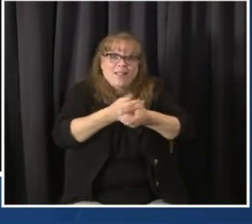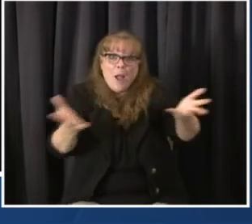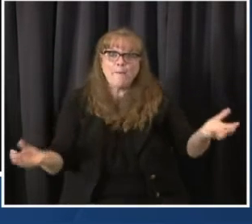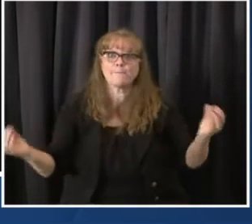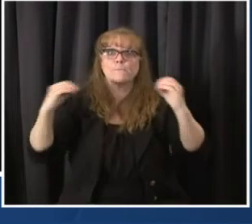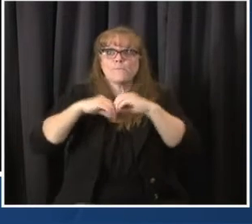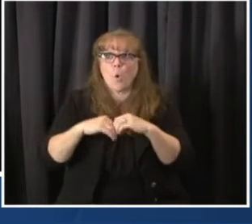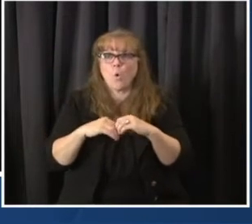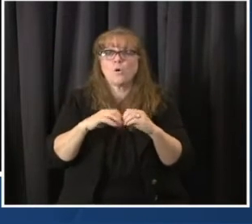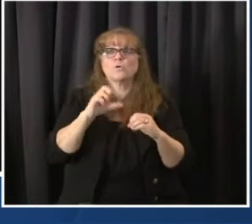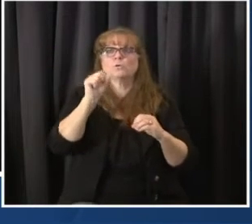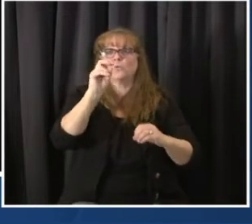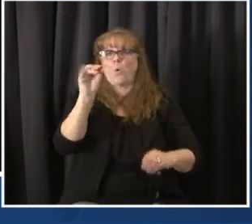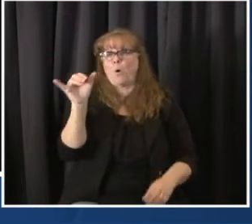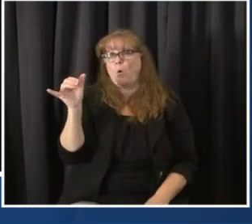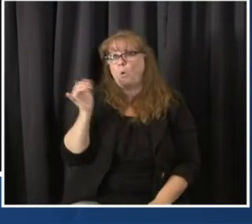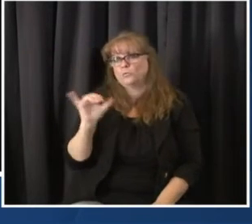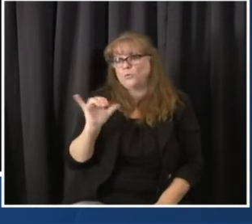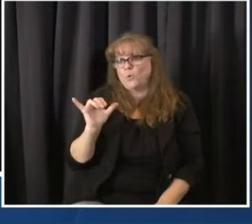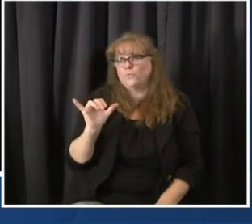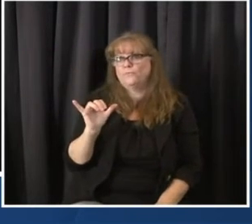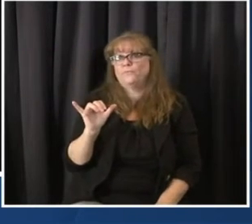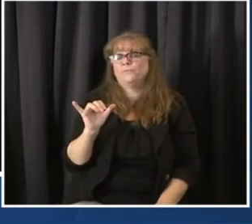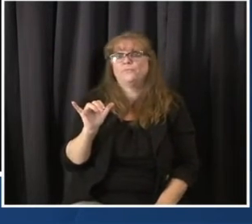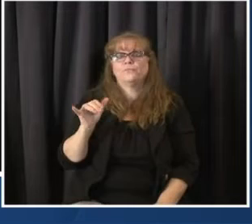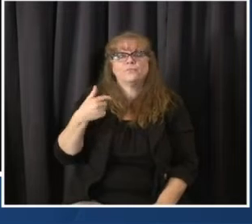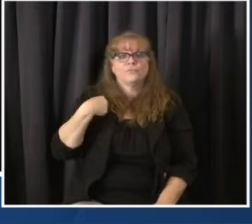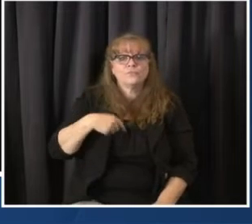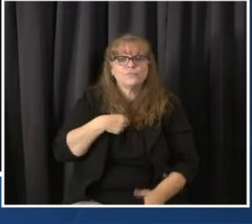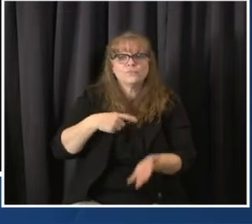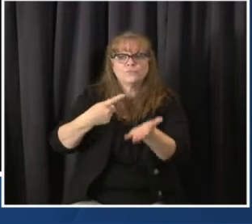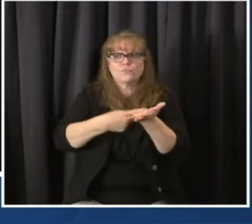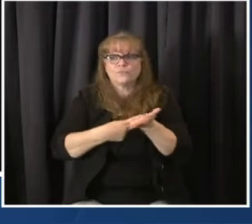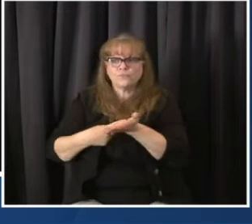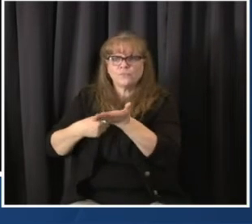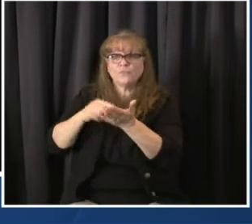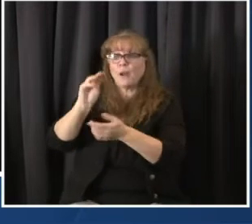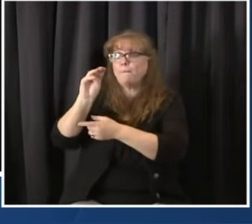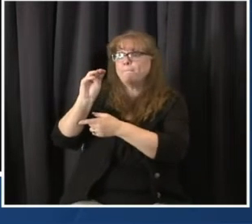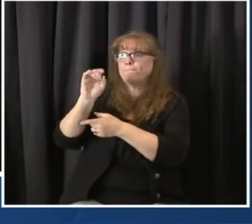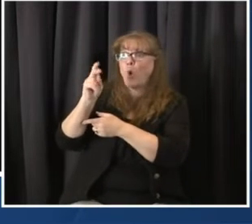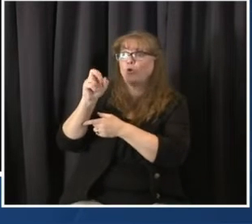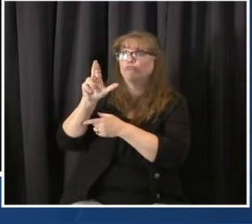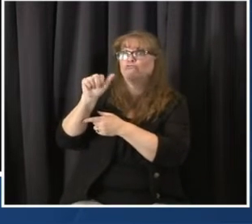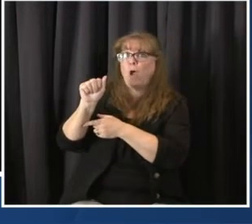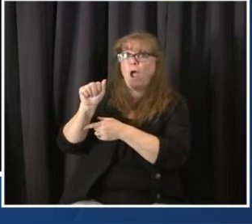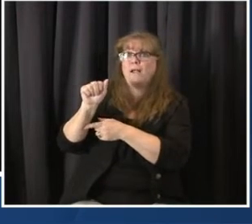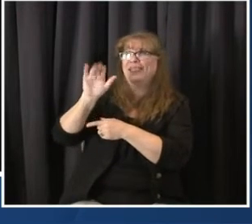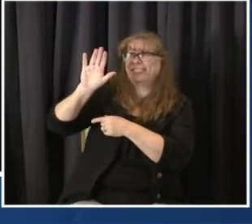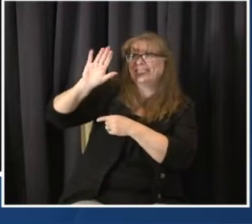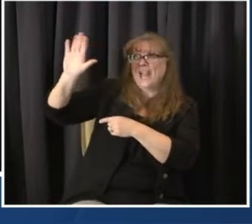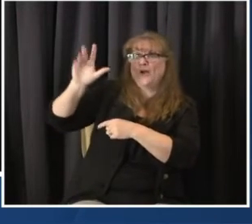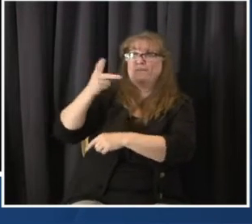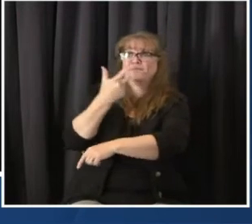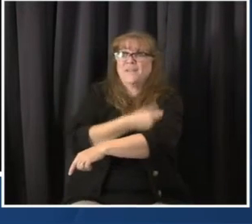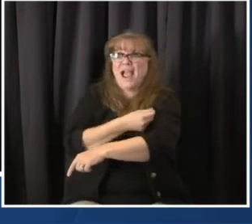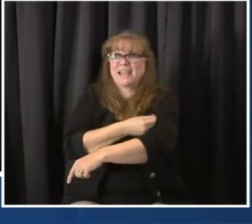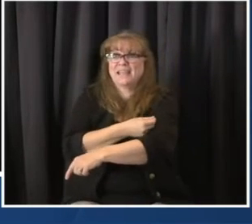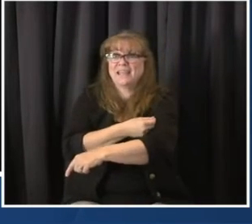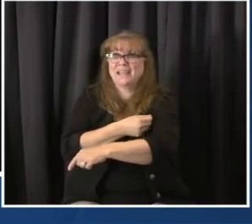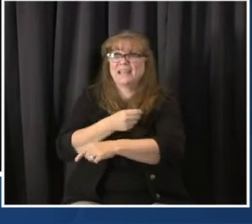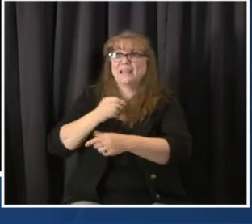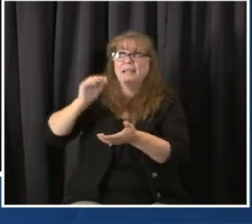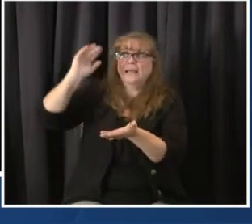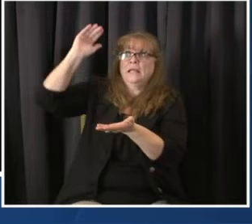whether splitting the Moderna dose can be effective and using a smaller dosage, especially for people 22 to 55. That would